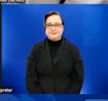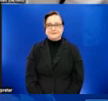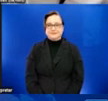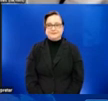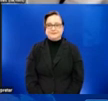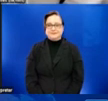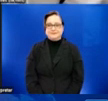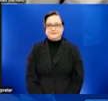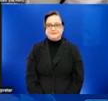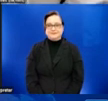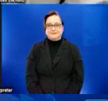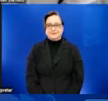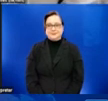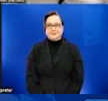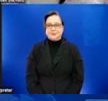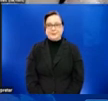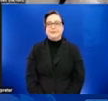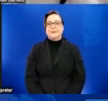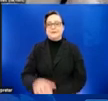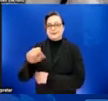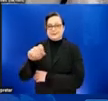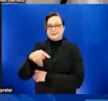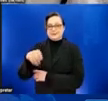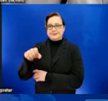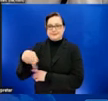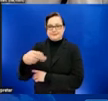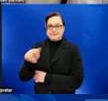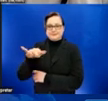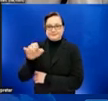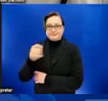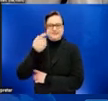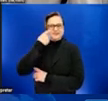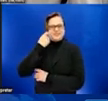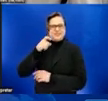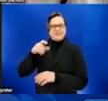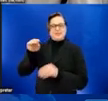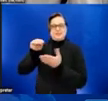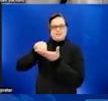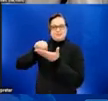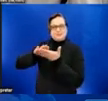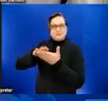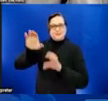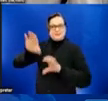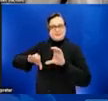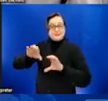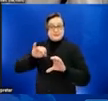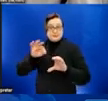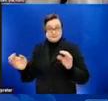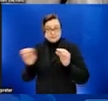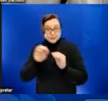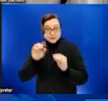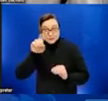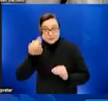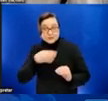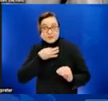Yeah, and I see that Stephanie just put into the chat that if you have additional questions, you can certainly email us